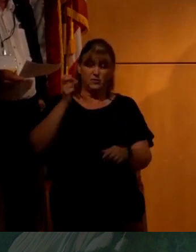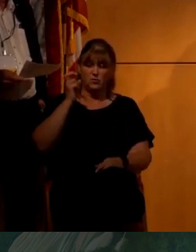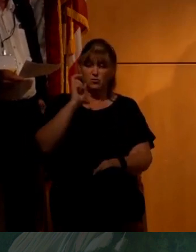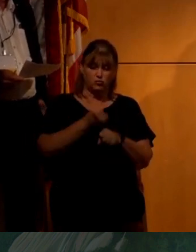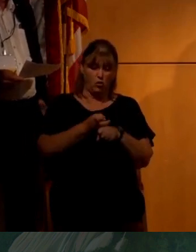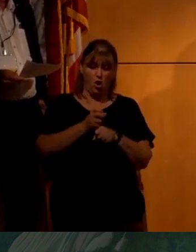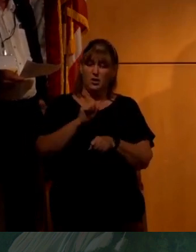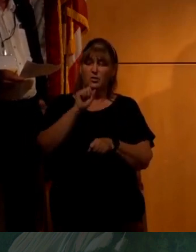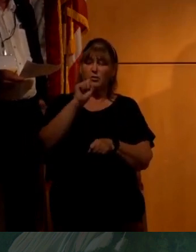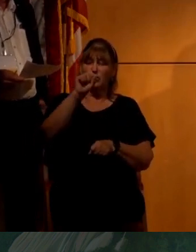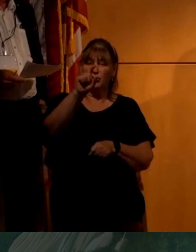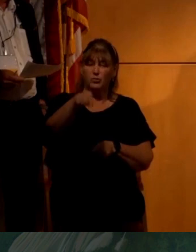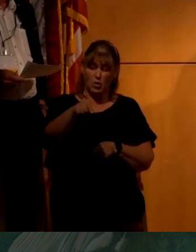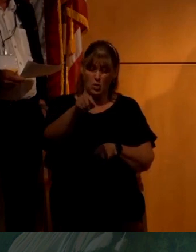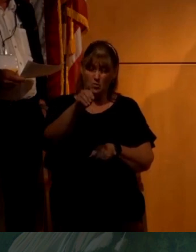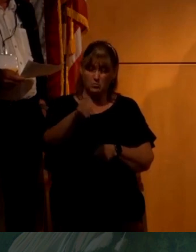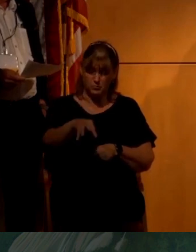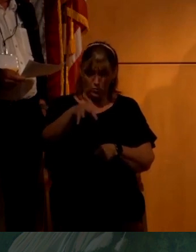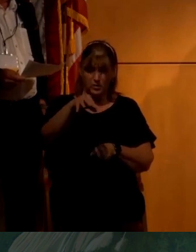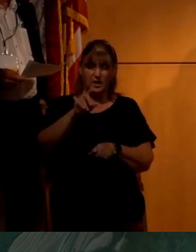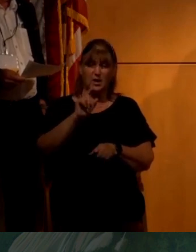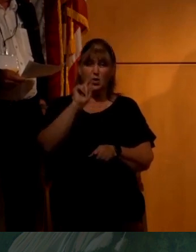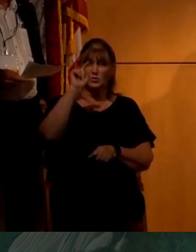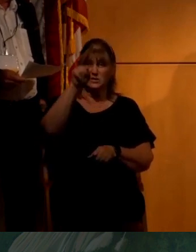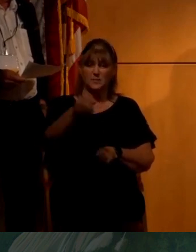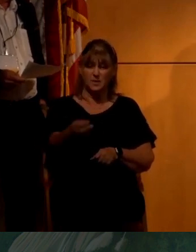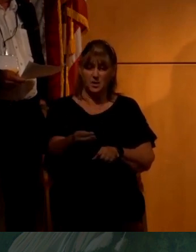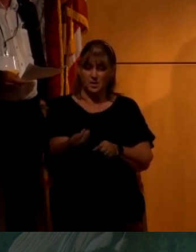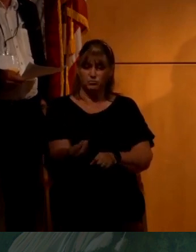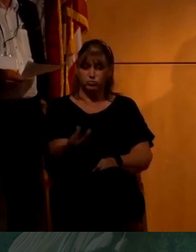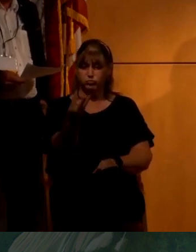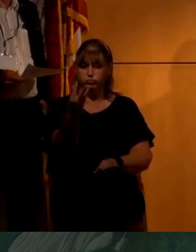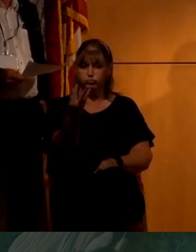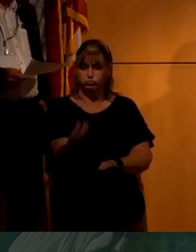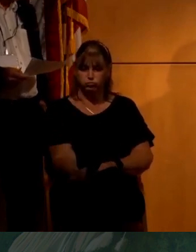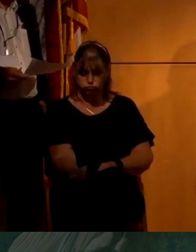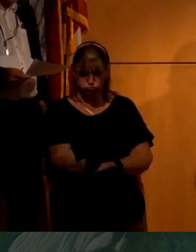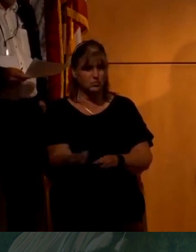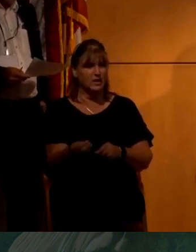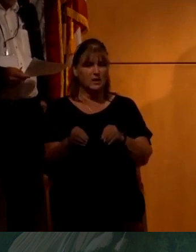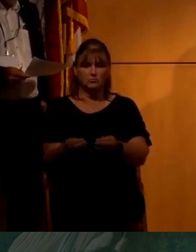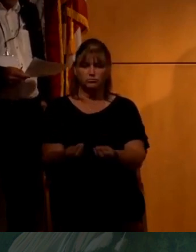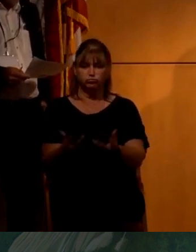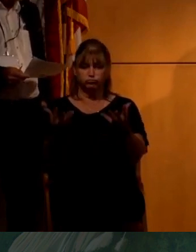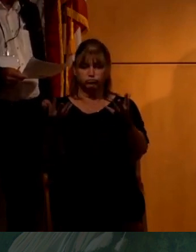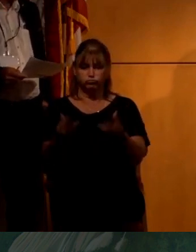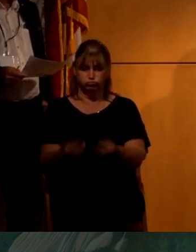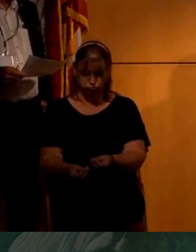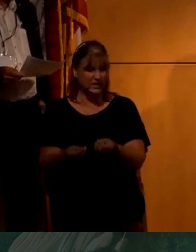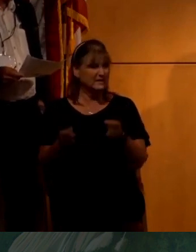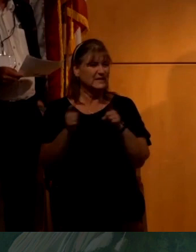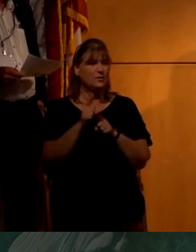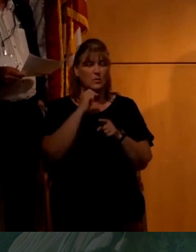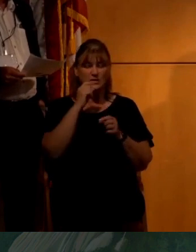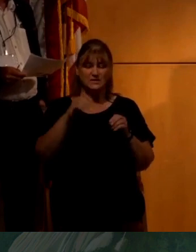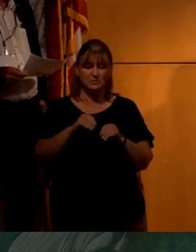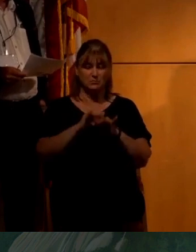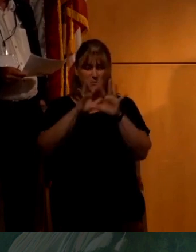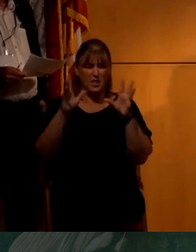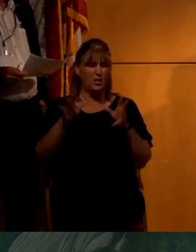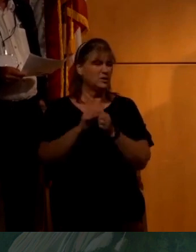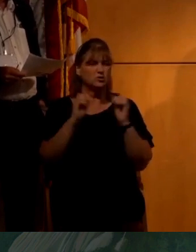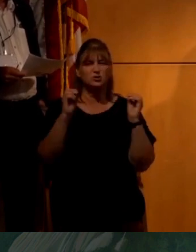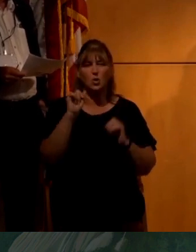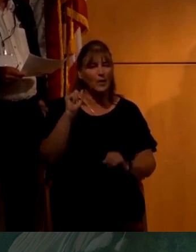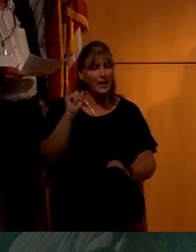it or just a little bit of dust and throw it up on the moon, it goes up in a parabolic arc and falls right back down saying the reason it's, it doesn't billow is because there's no